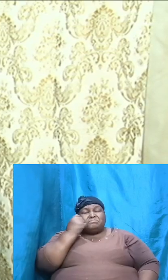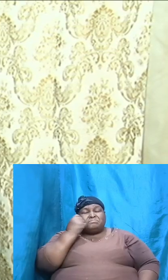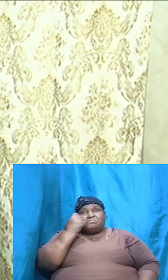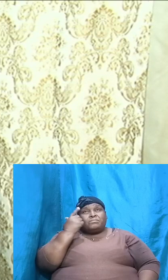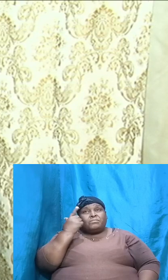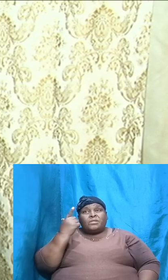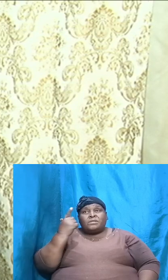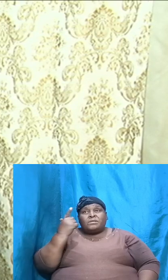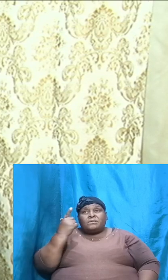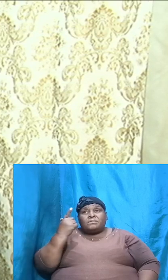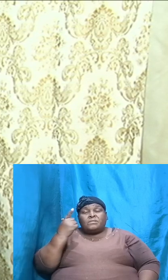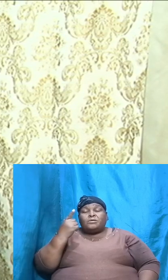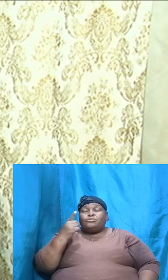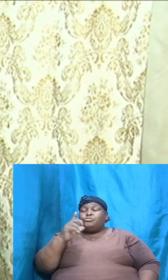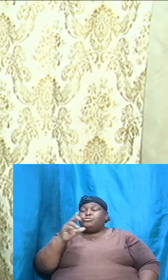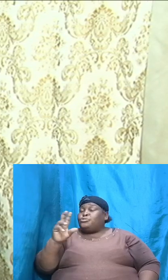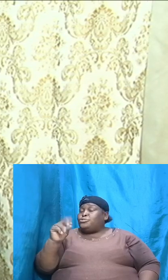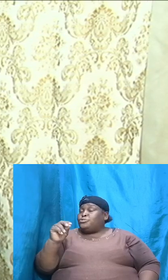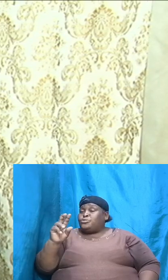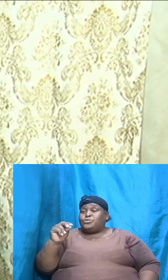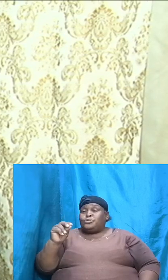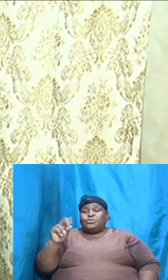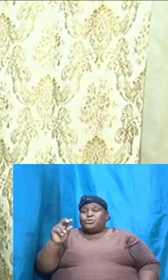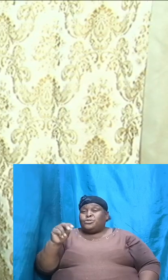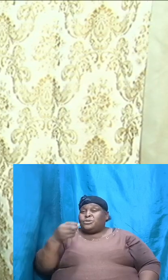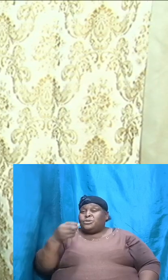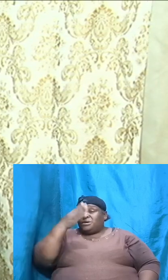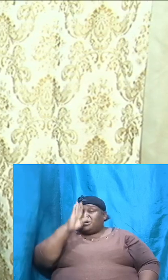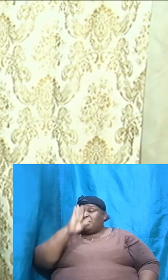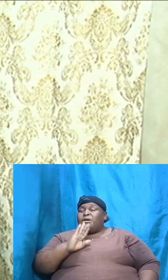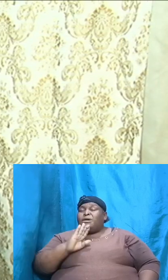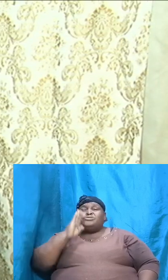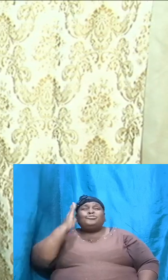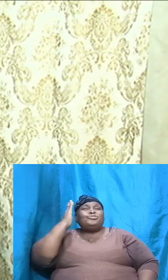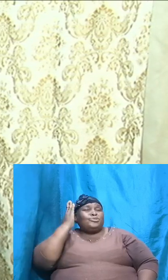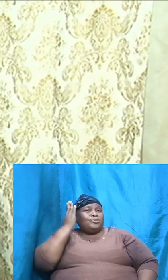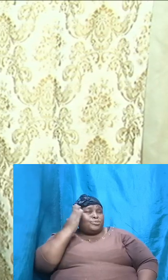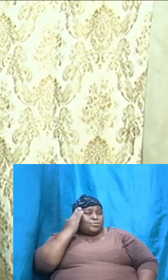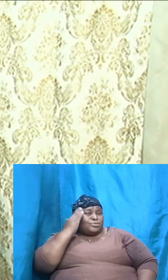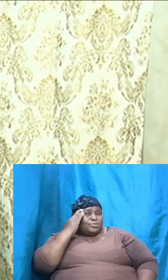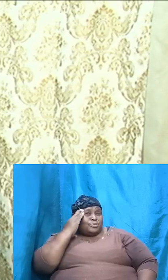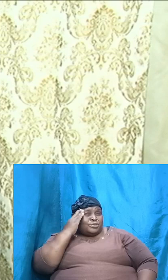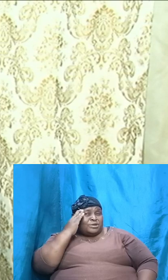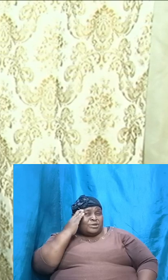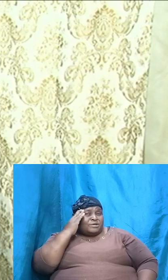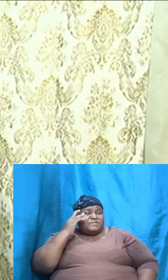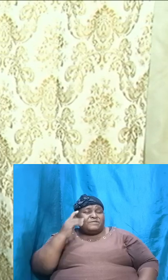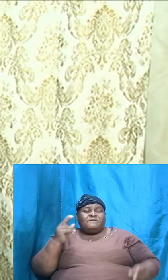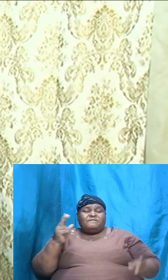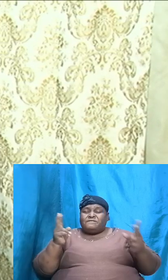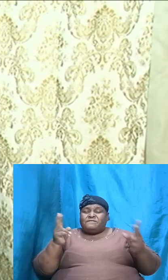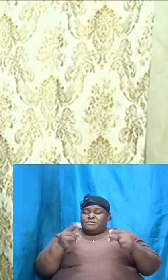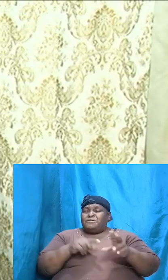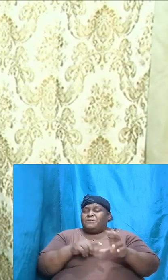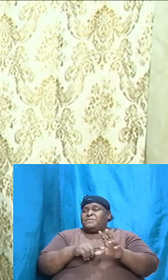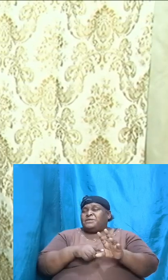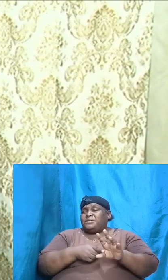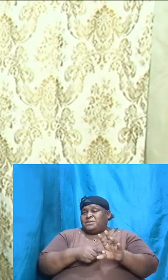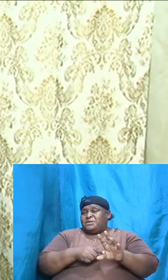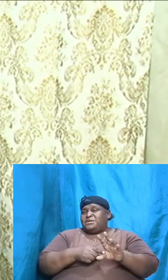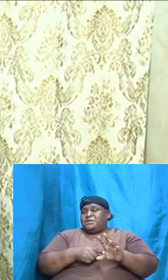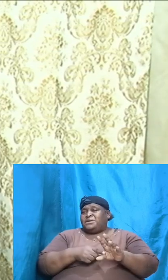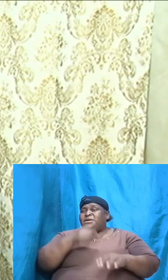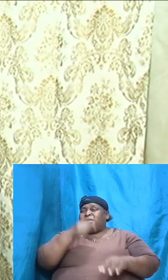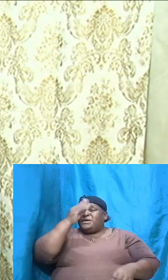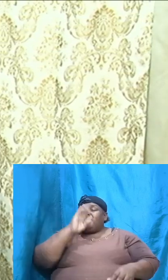did not take God off guard. He was well aware and from the very beginning, he